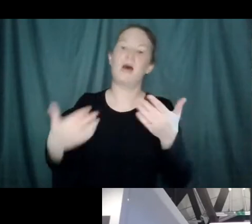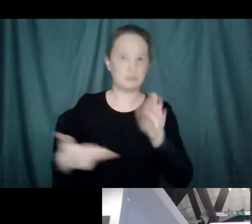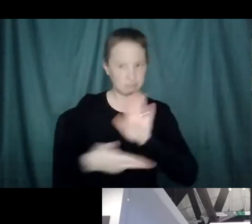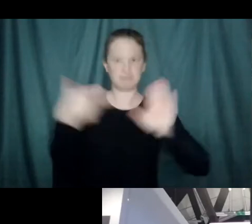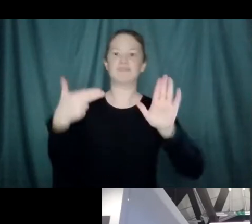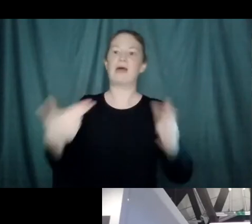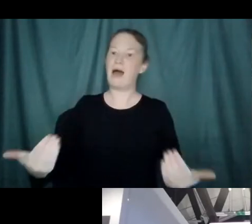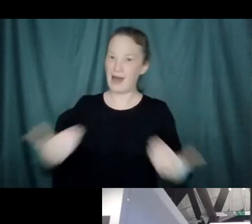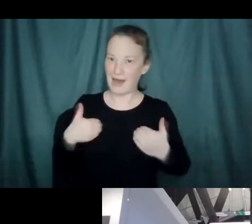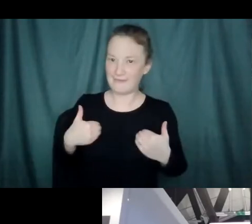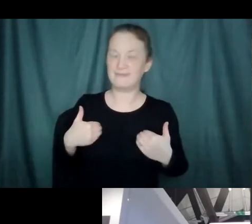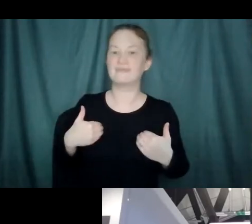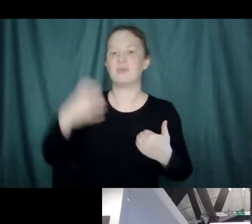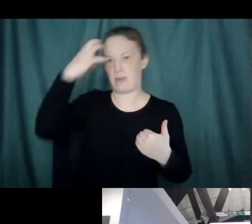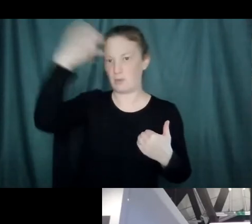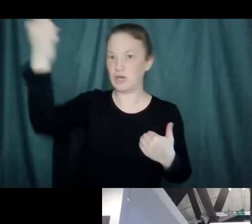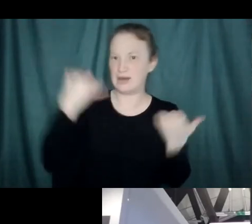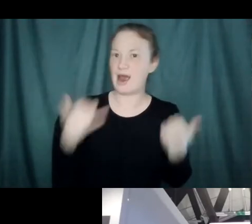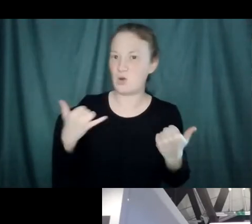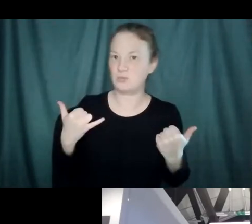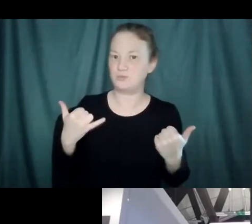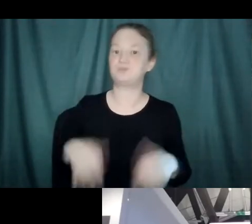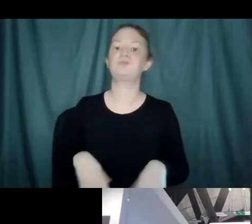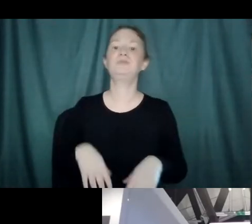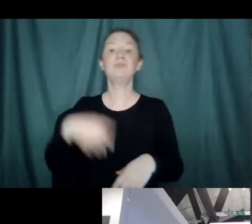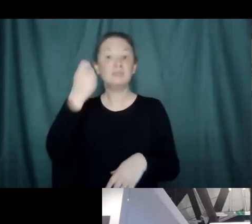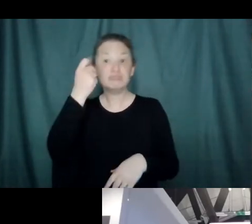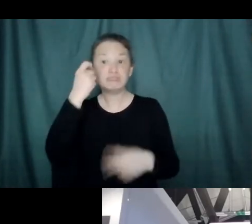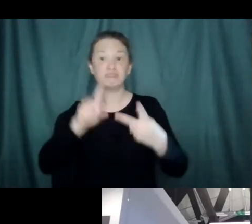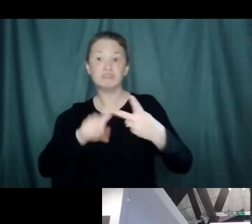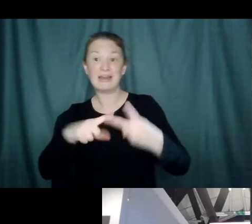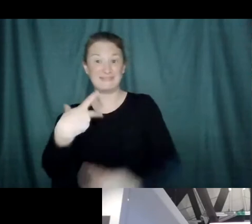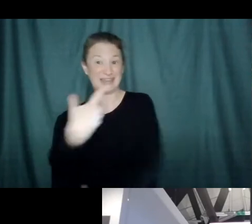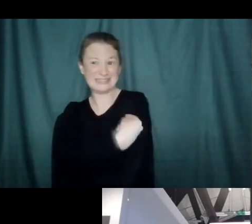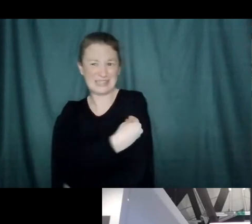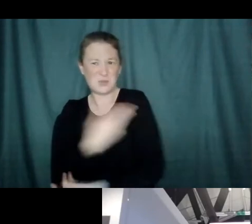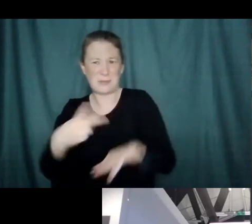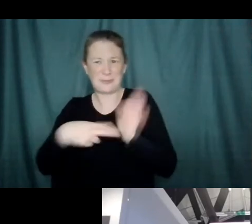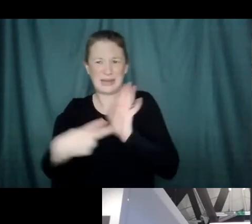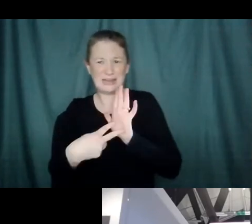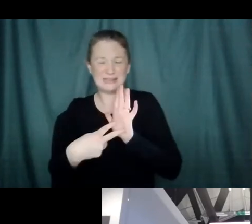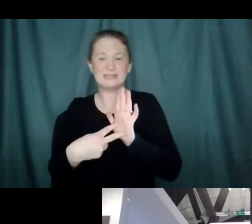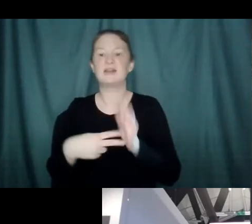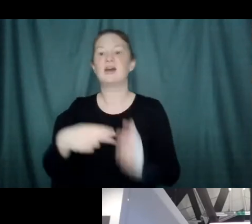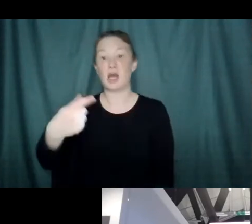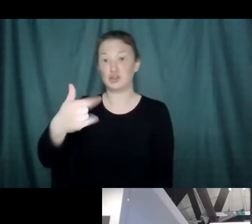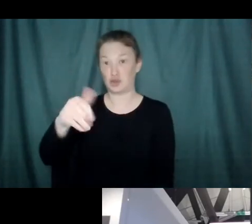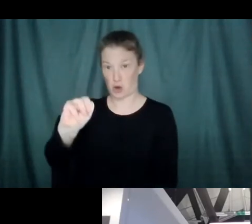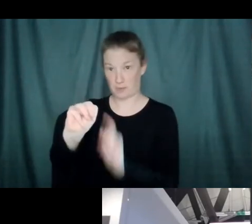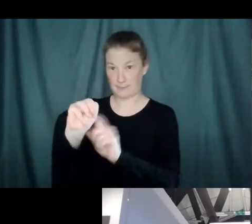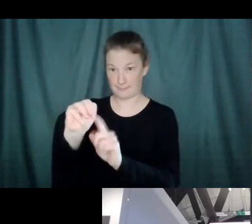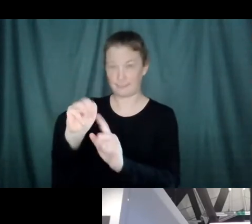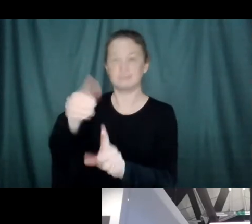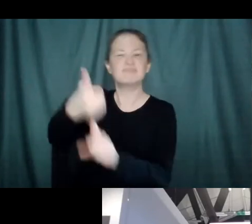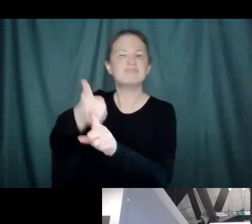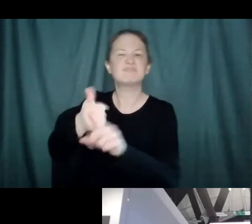terms, all the vaccine is, is a disabled germ. It can be a part of it. It can